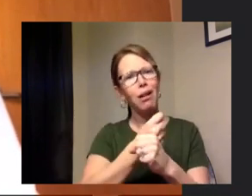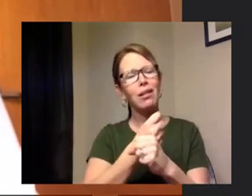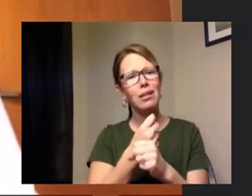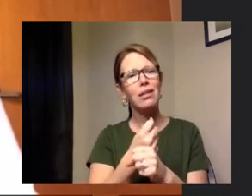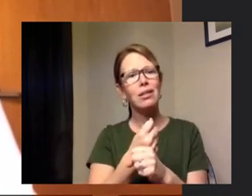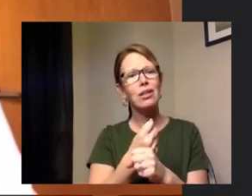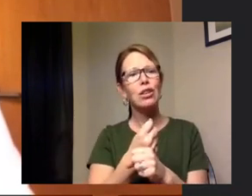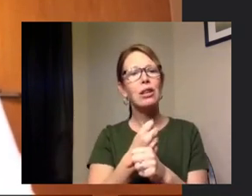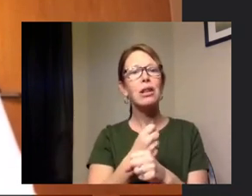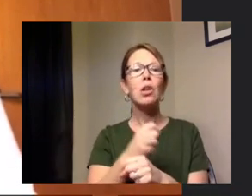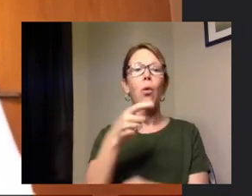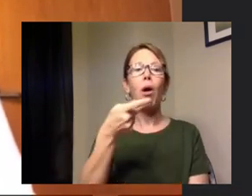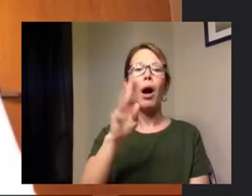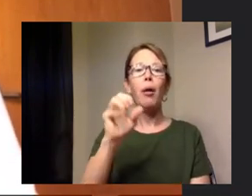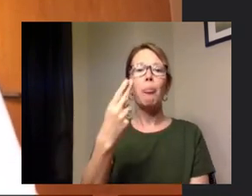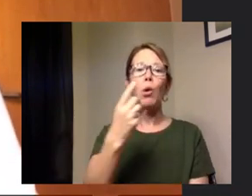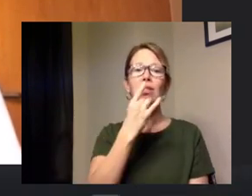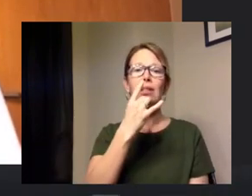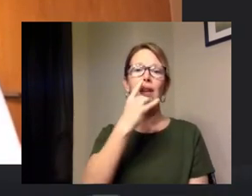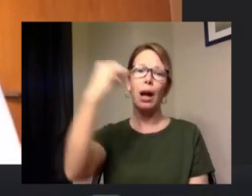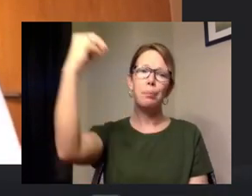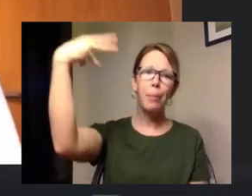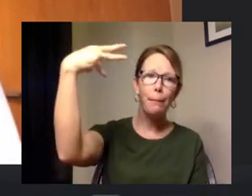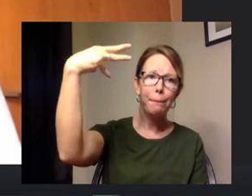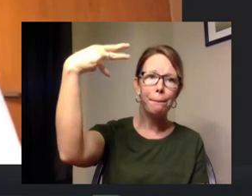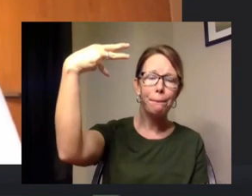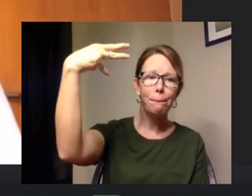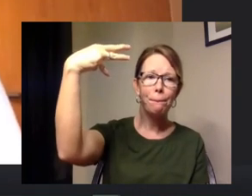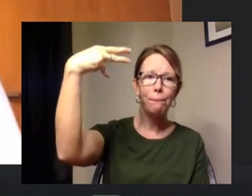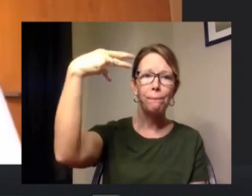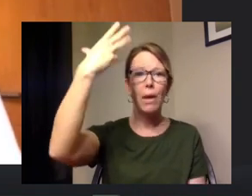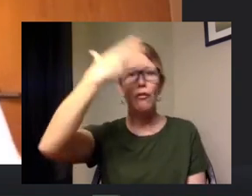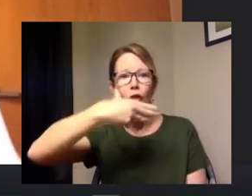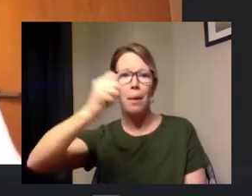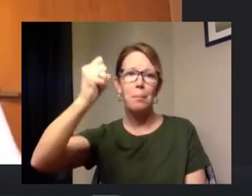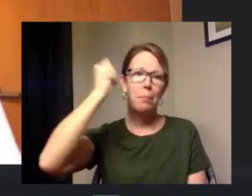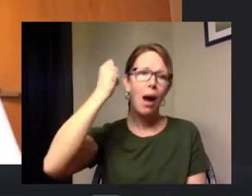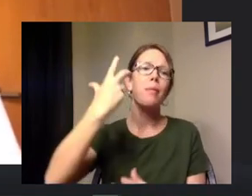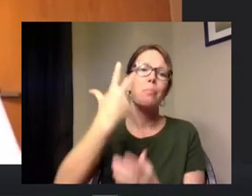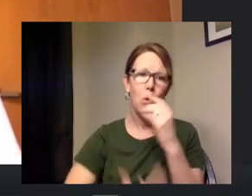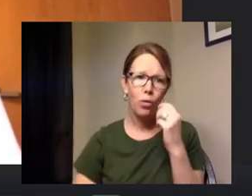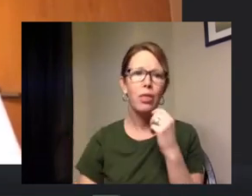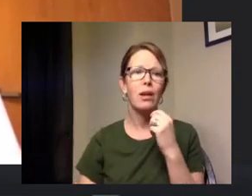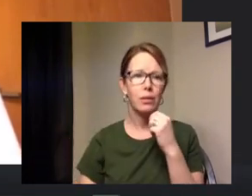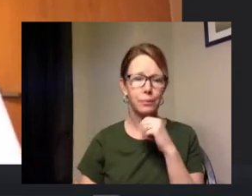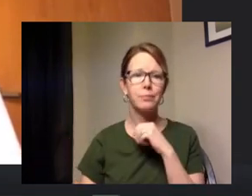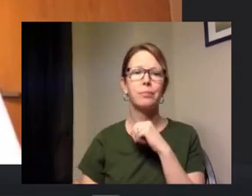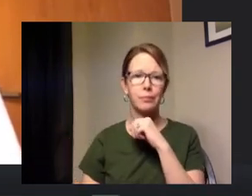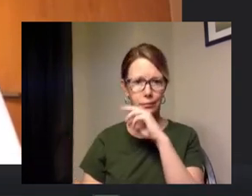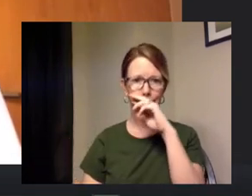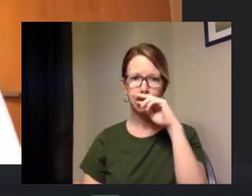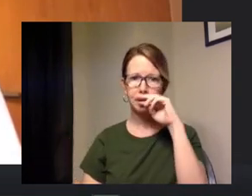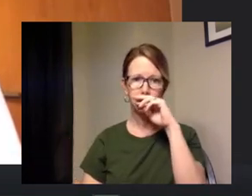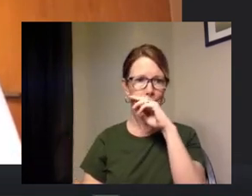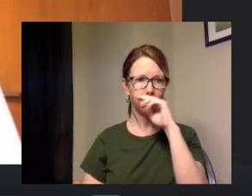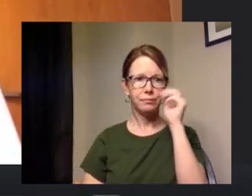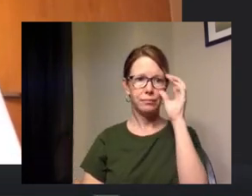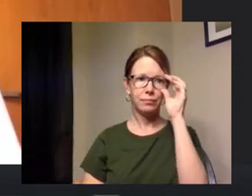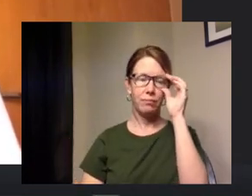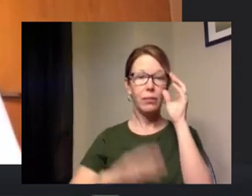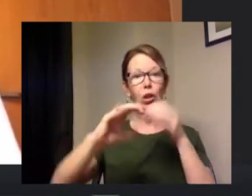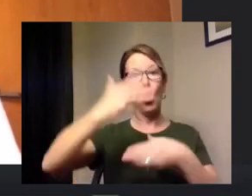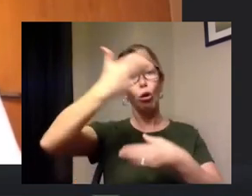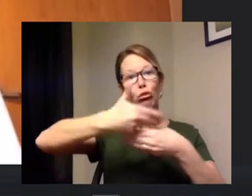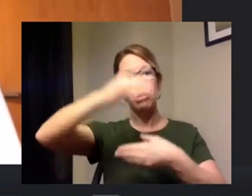your porch lights on both front and back of the house and uh lock your close your garage